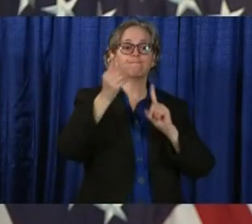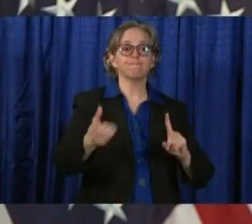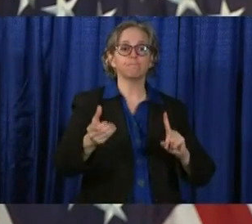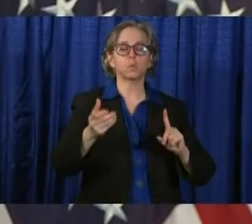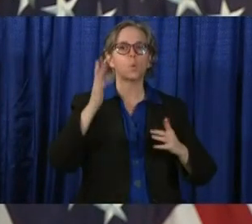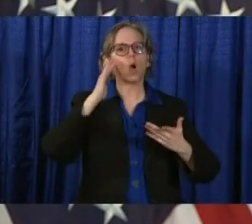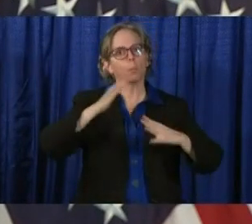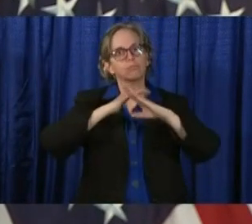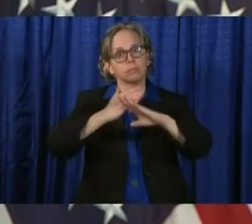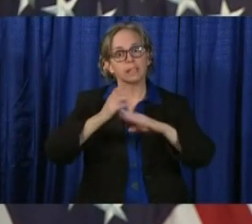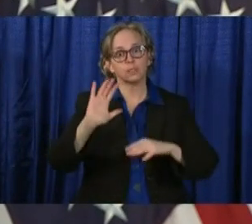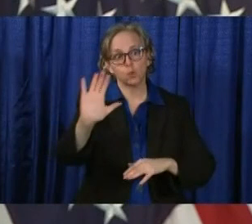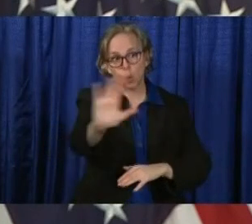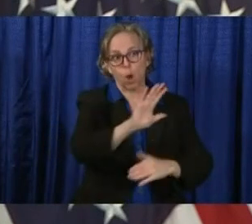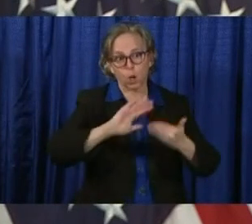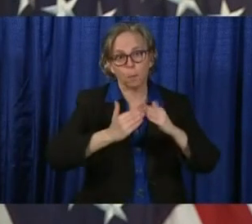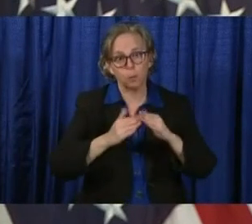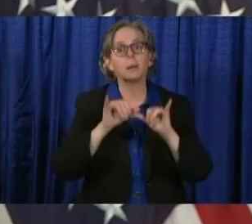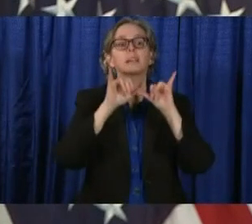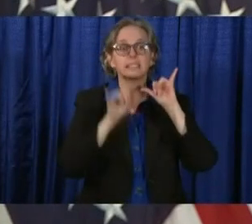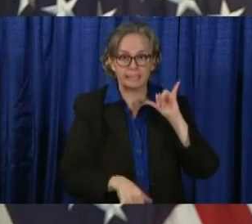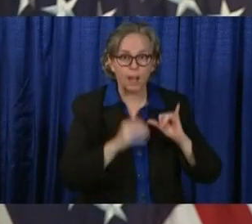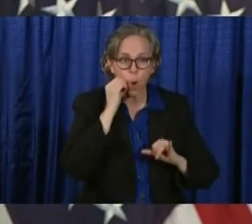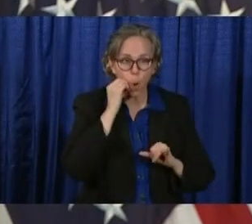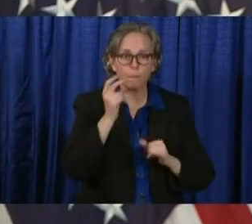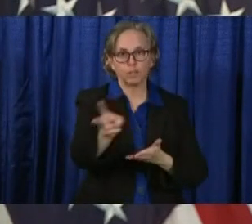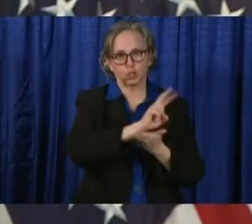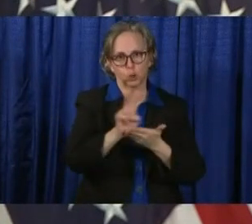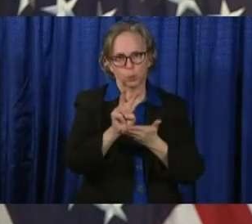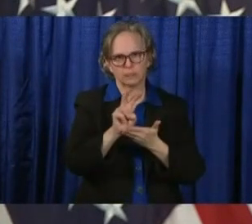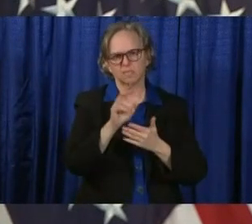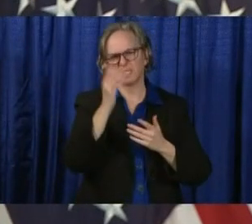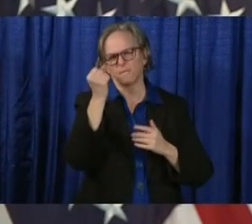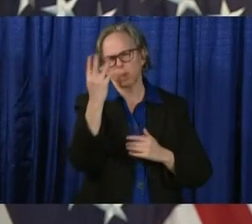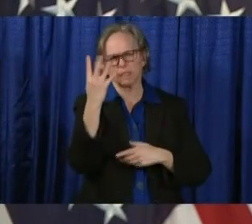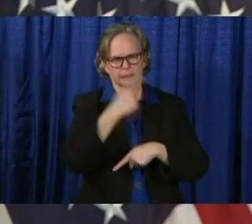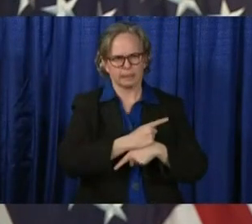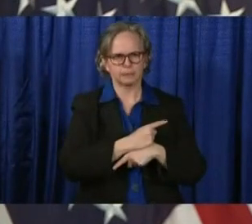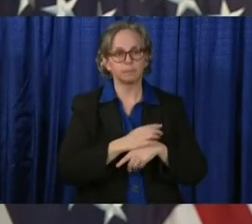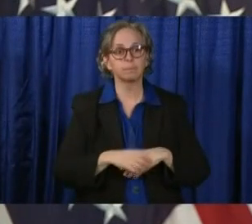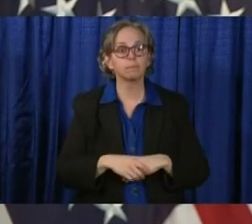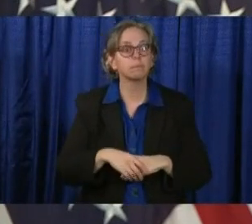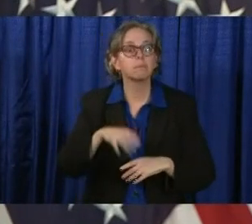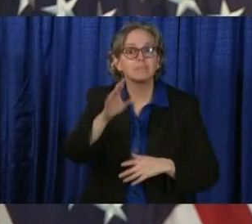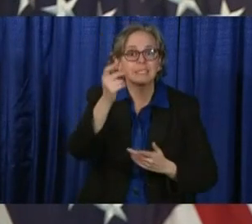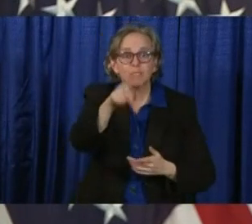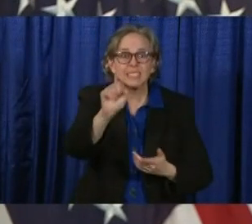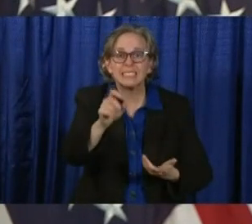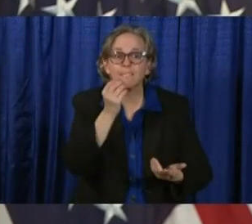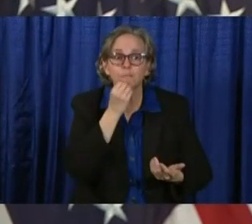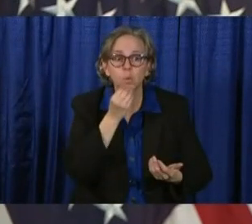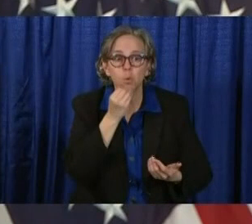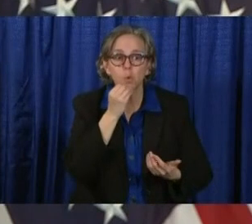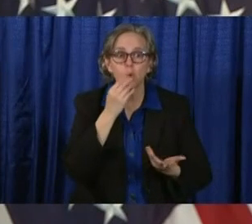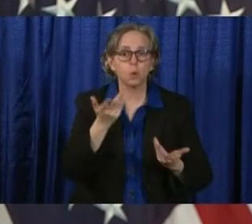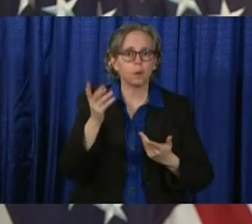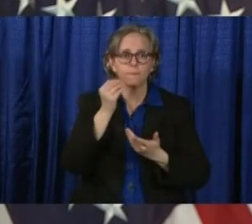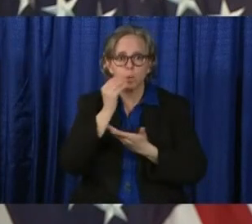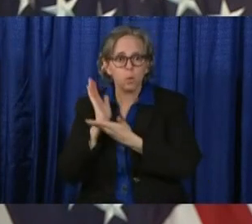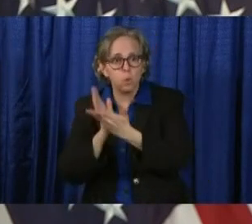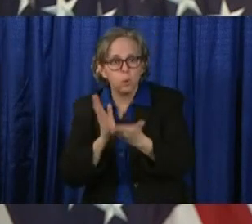home for two weeks upon return to Ohio. If you need groceries or essential goods, you can have them delivered.